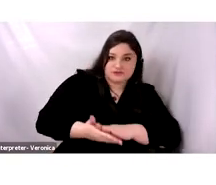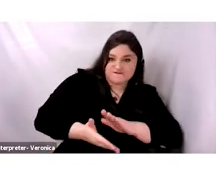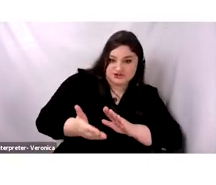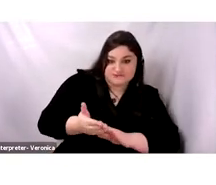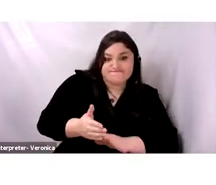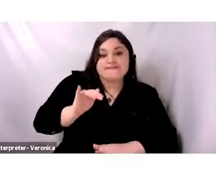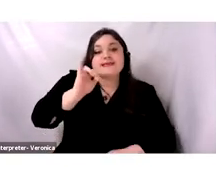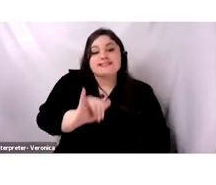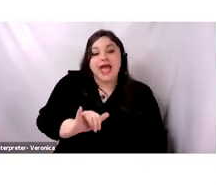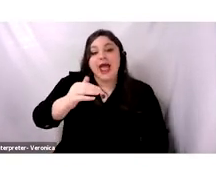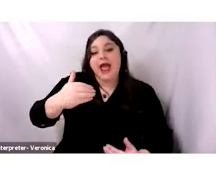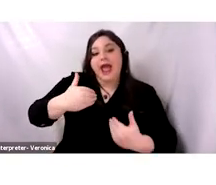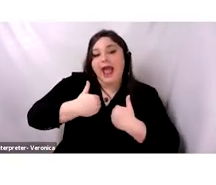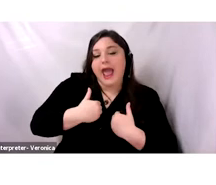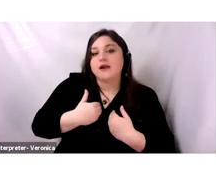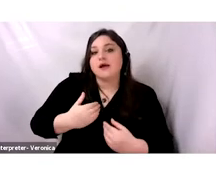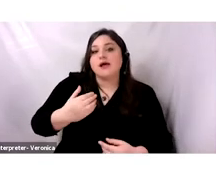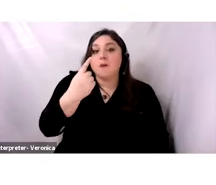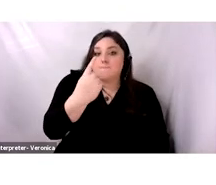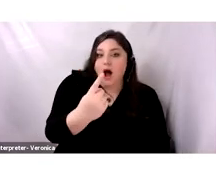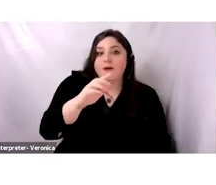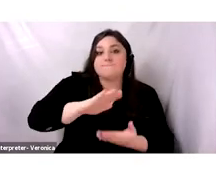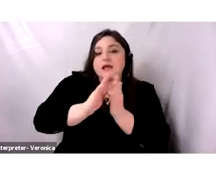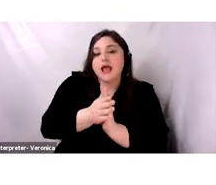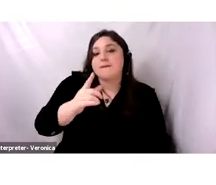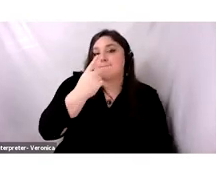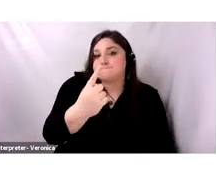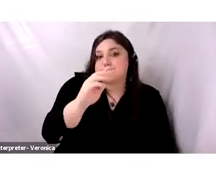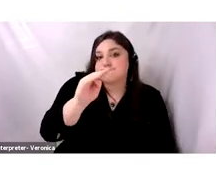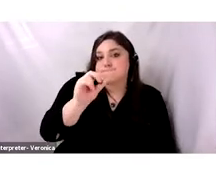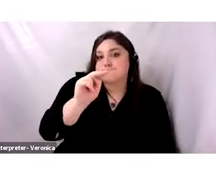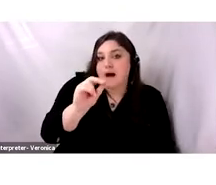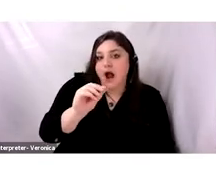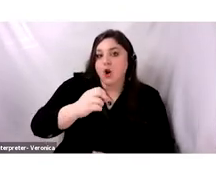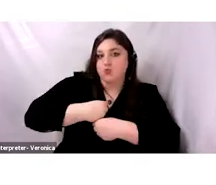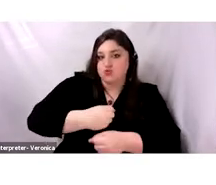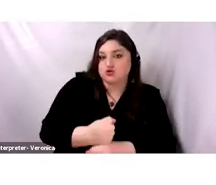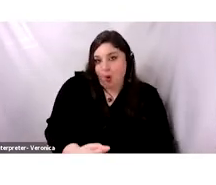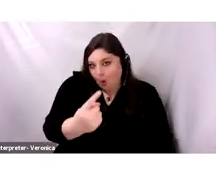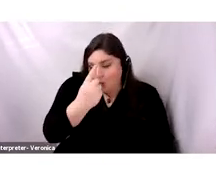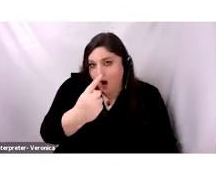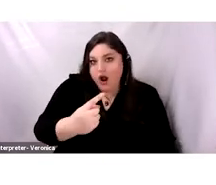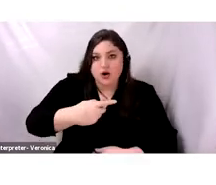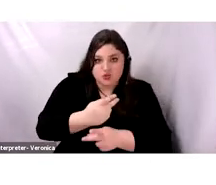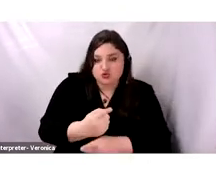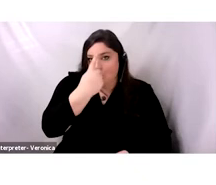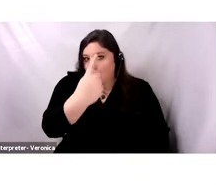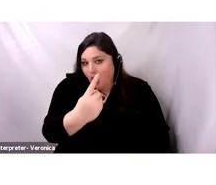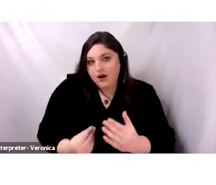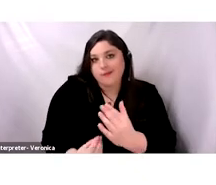of mono production of silk at the service of the silk industry